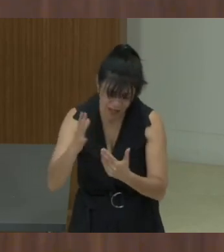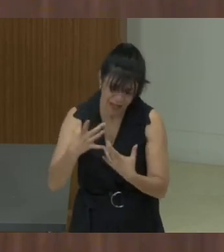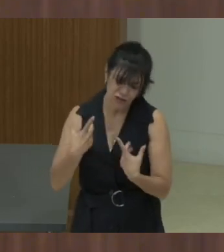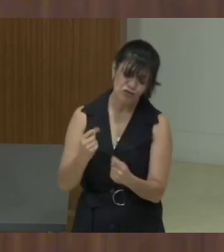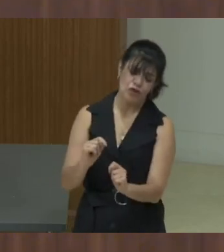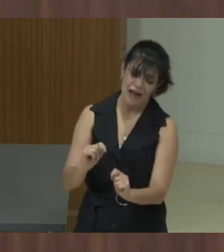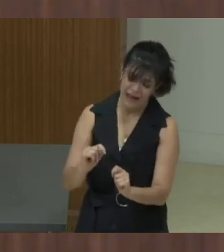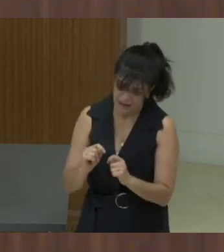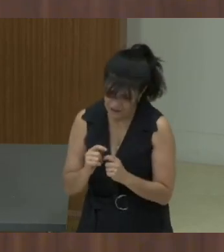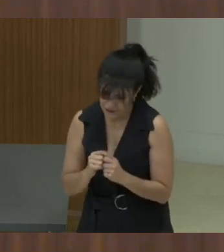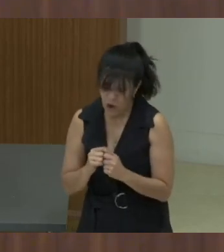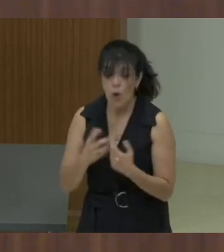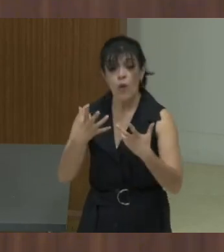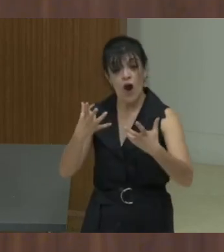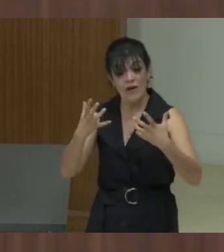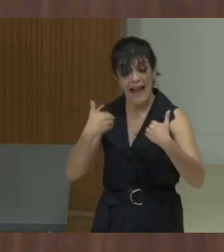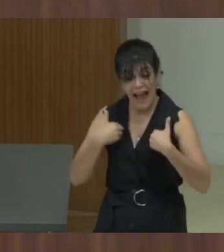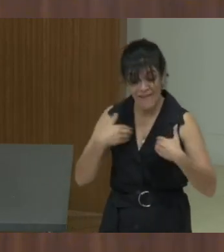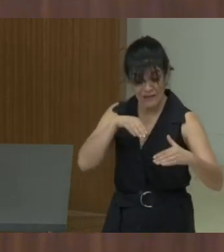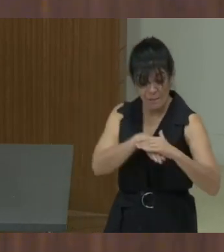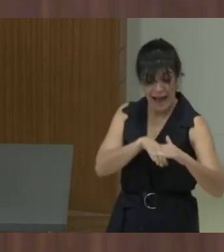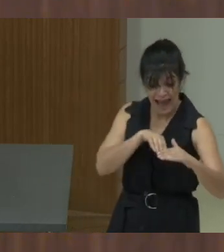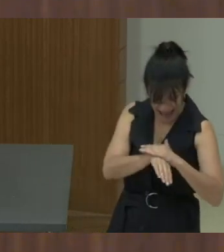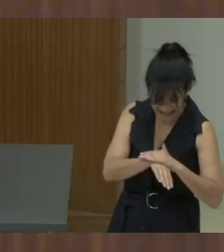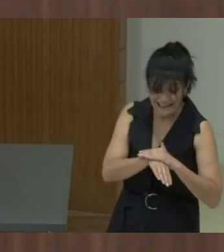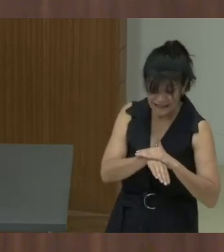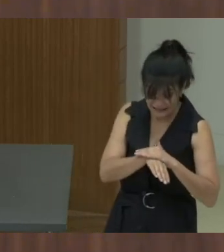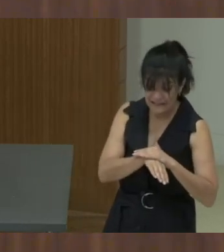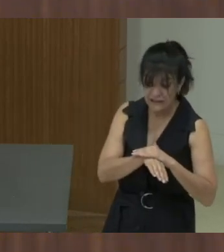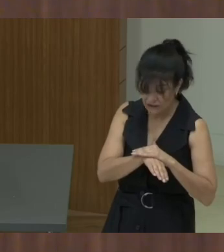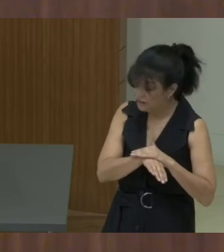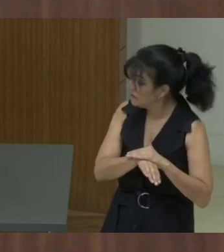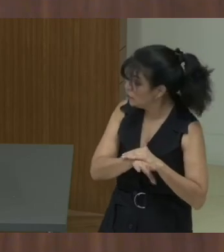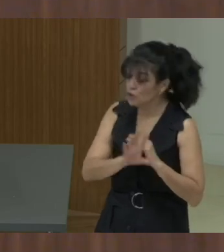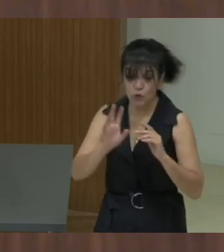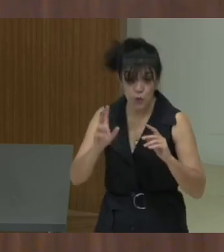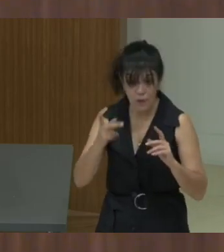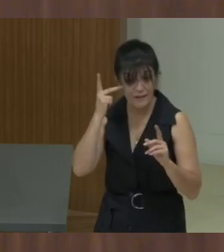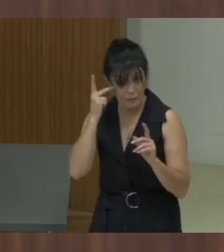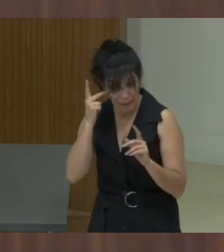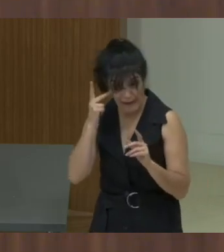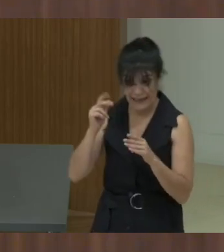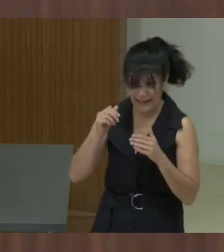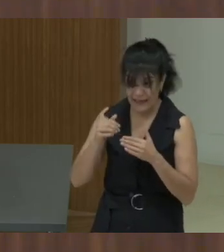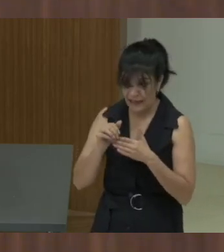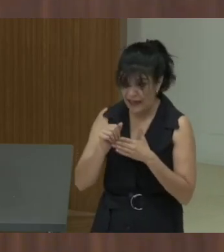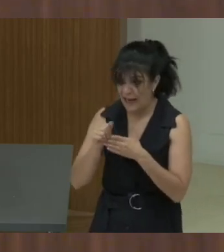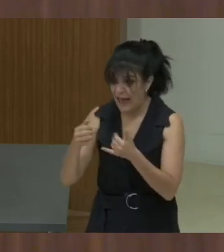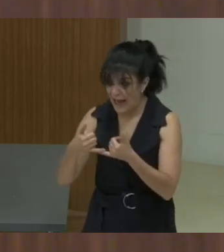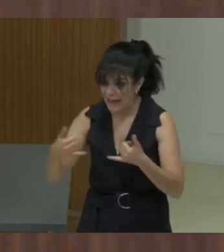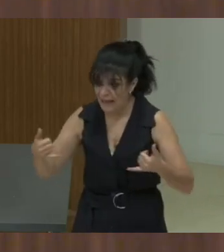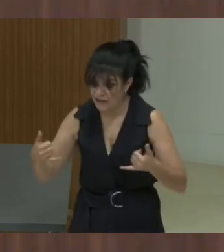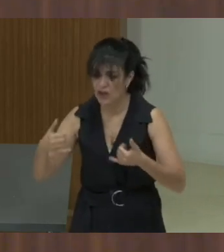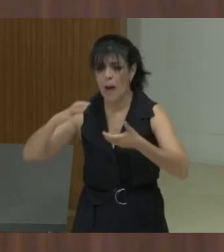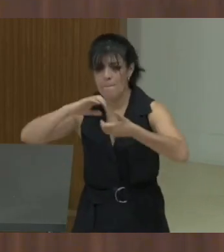that they had already access to was leveraged in, uh, to project political correctness along with the calculation of the larger